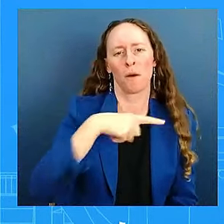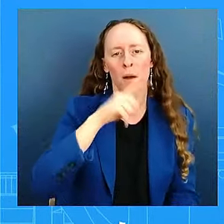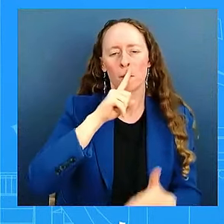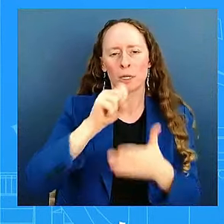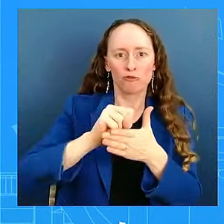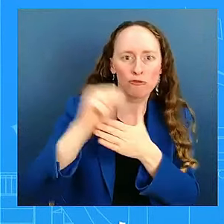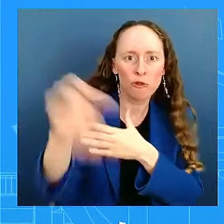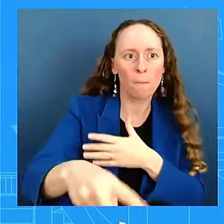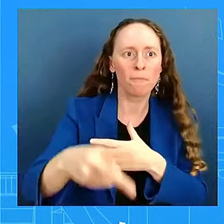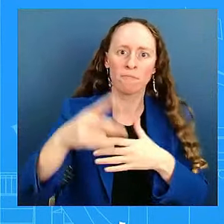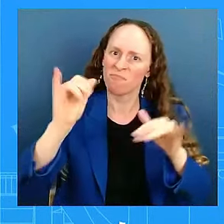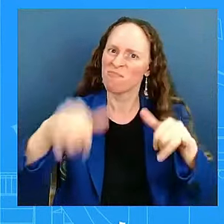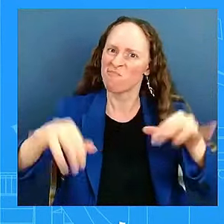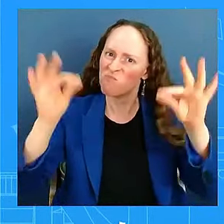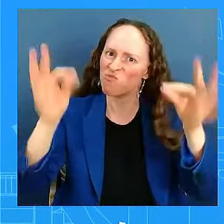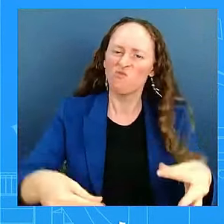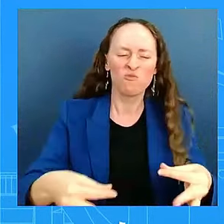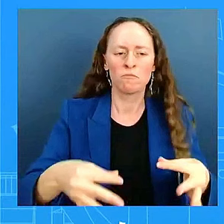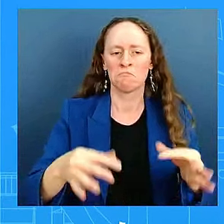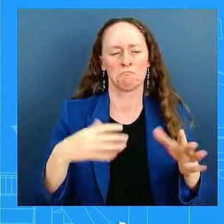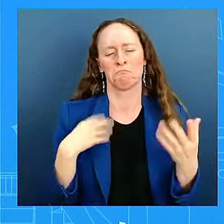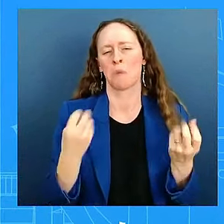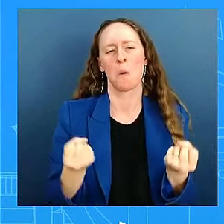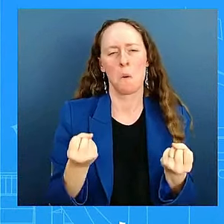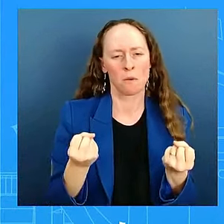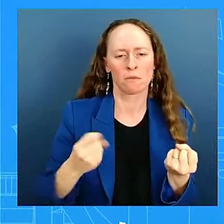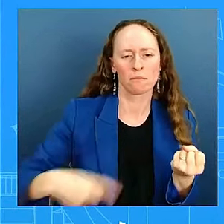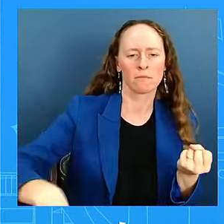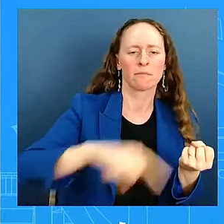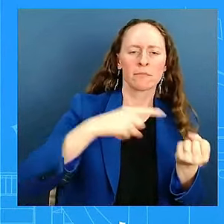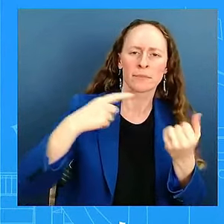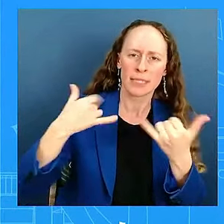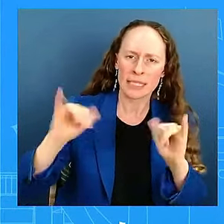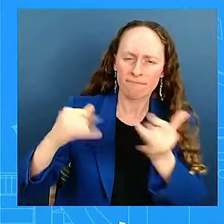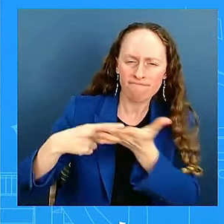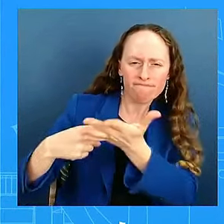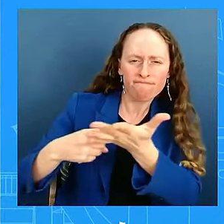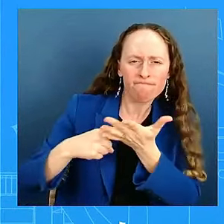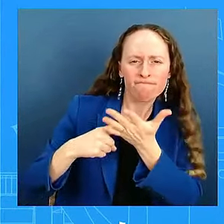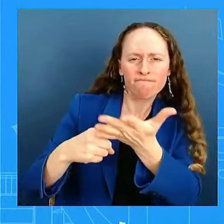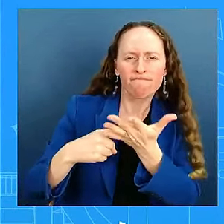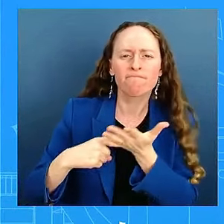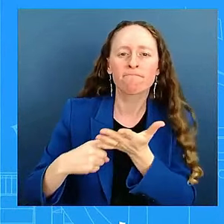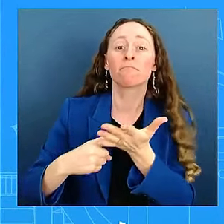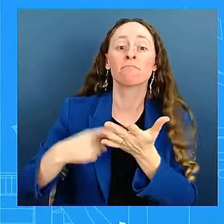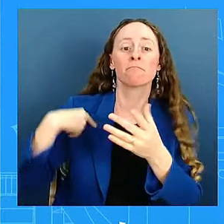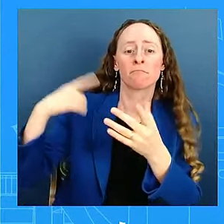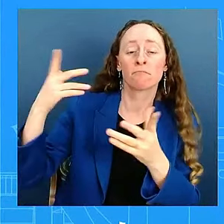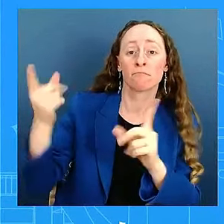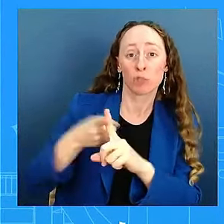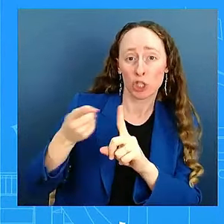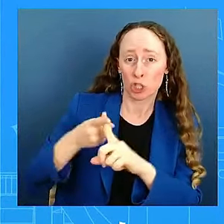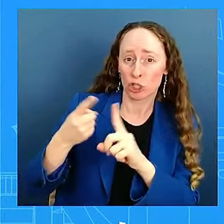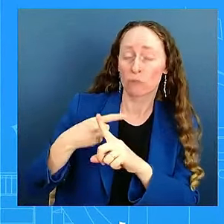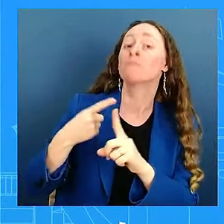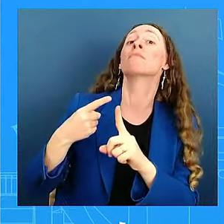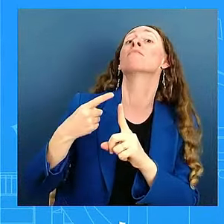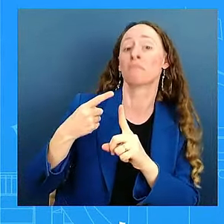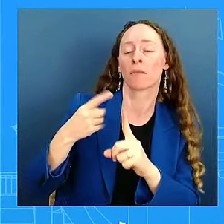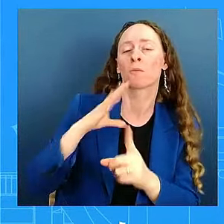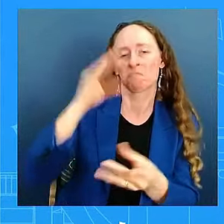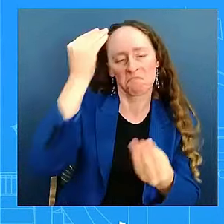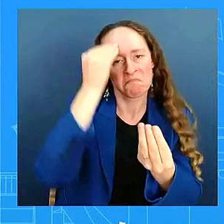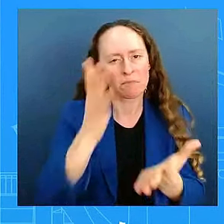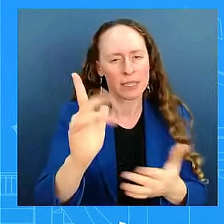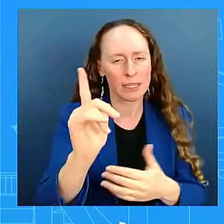And I'll have more to report to you after we get the opportunity for deeper discussions. The escalation in the region? Mr. Obviously, this is a significant